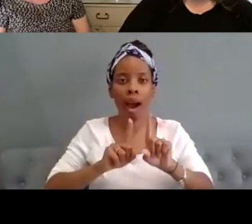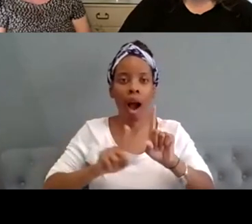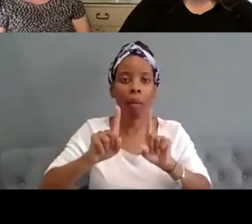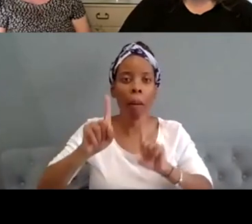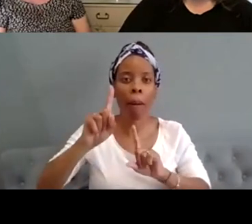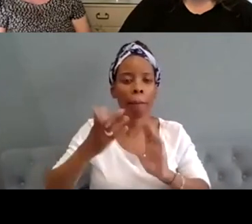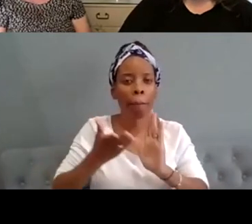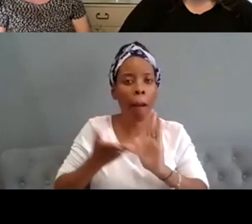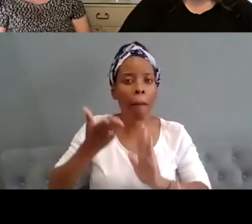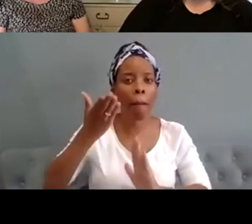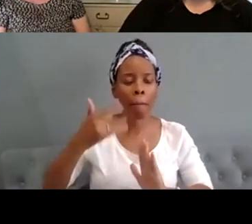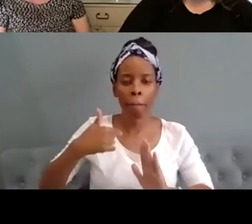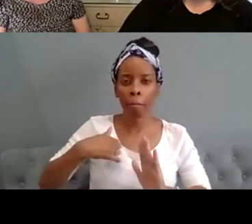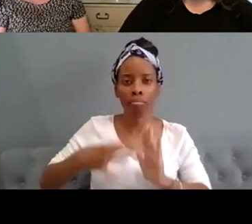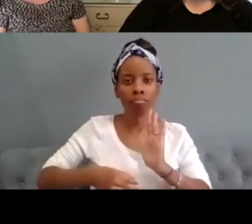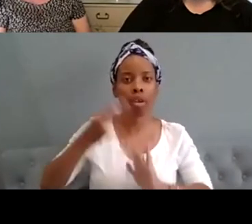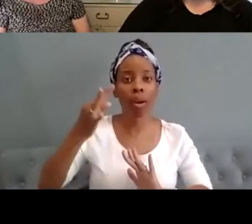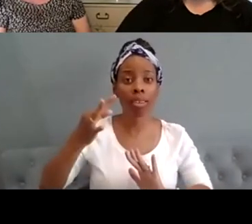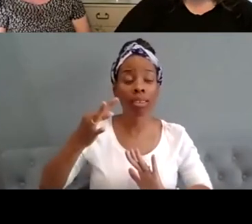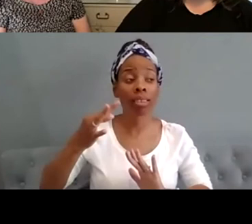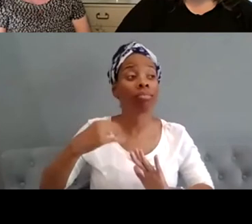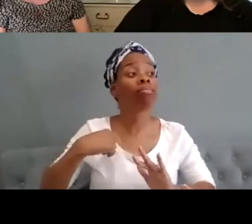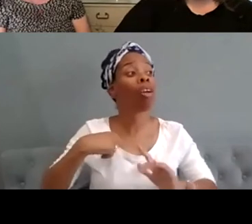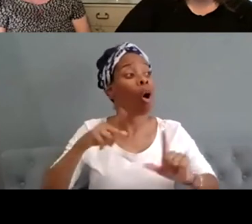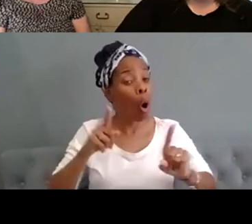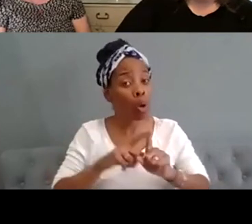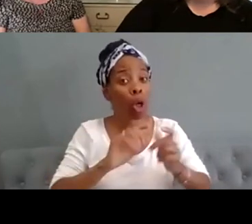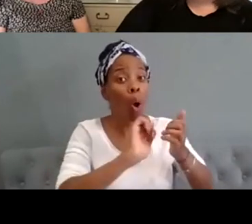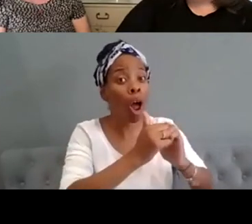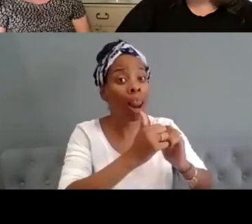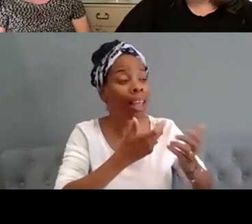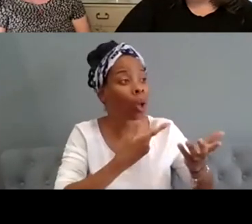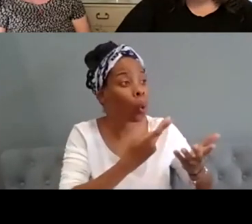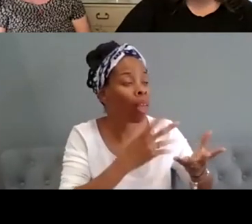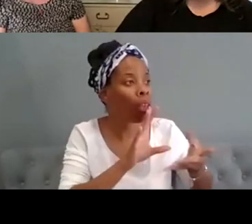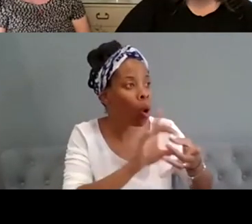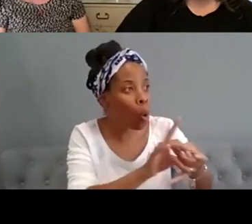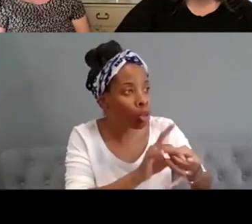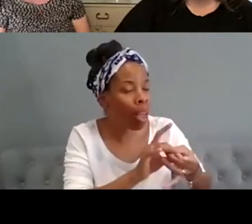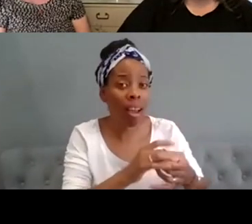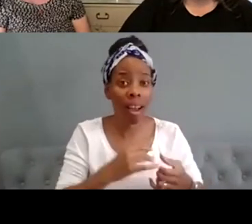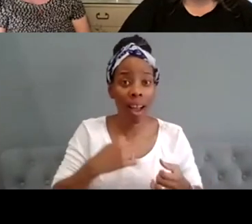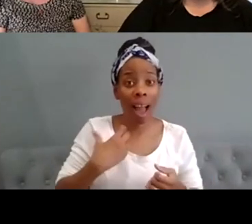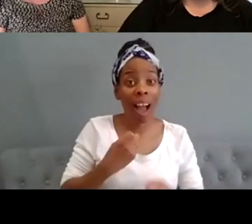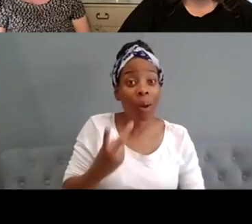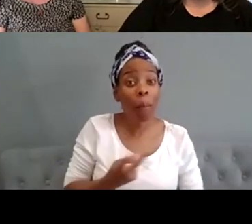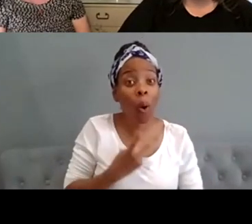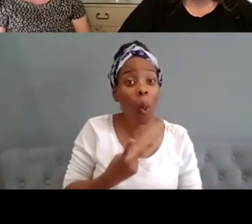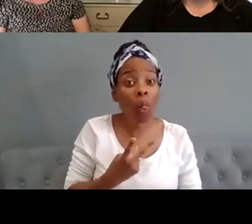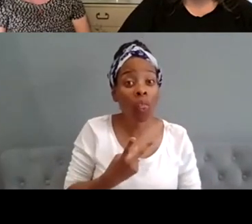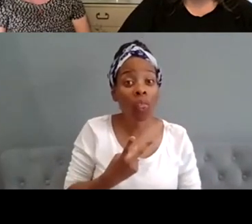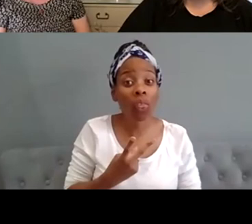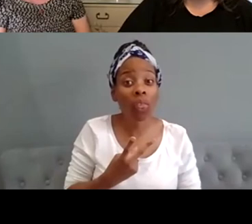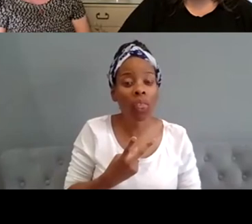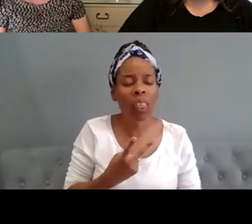working with other people like my peers for instance you know so there's a mixture of both i'll say so it's